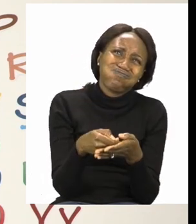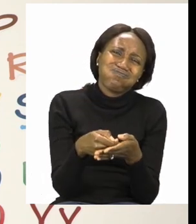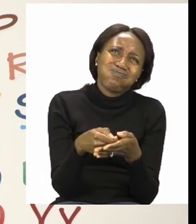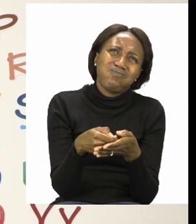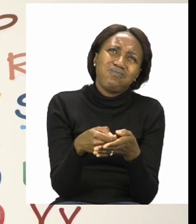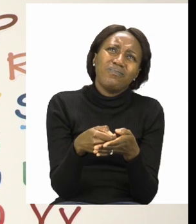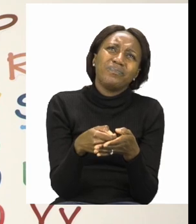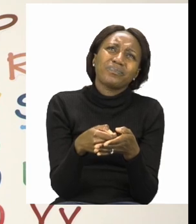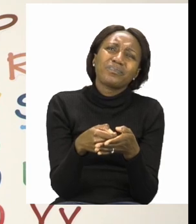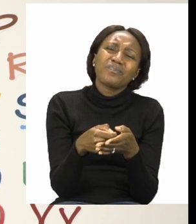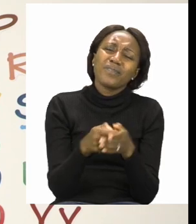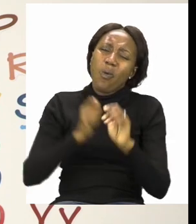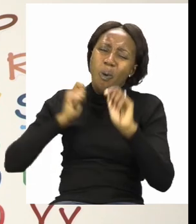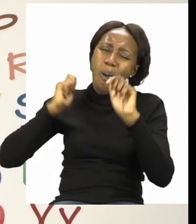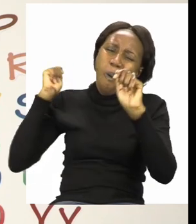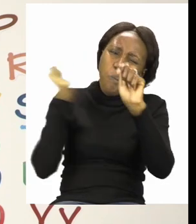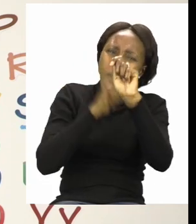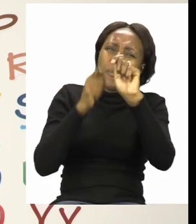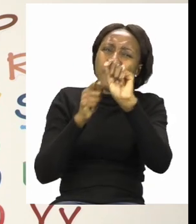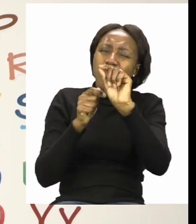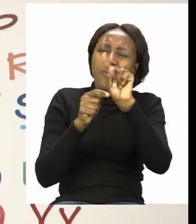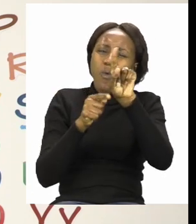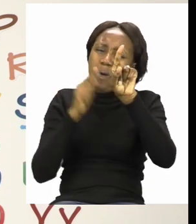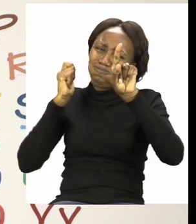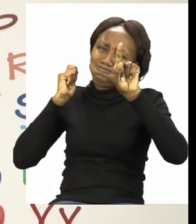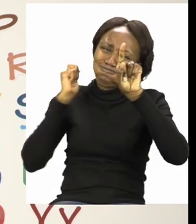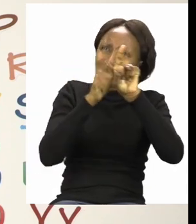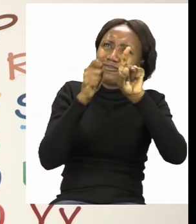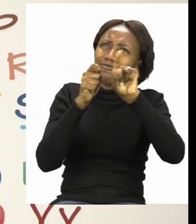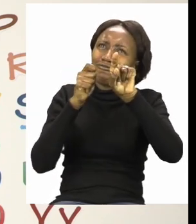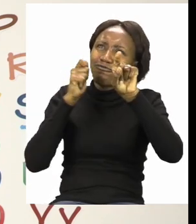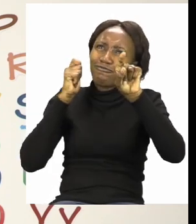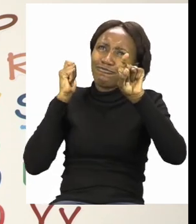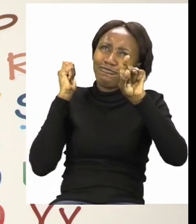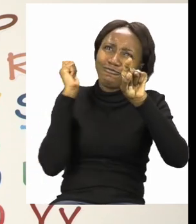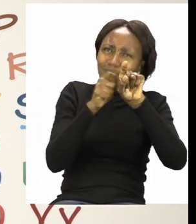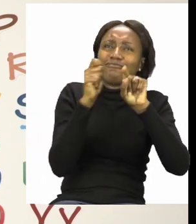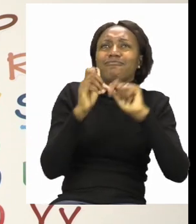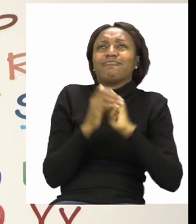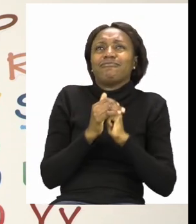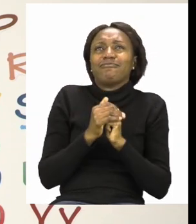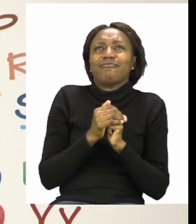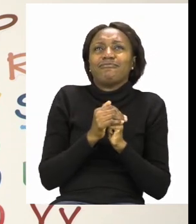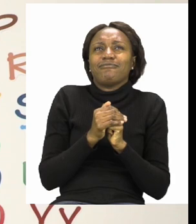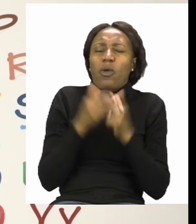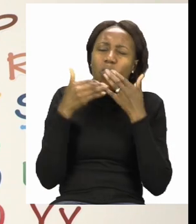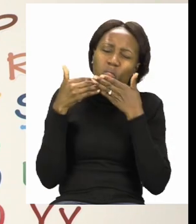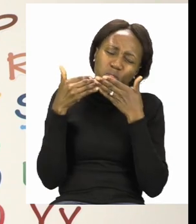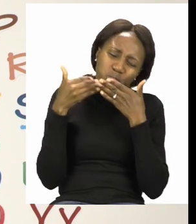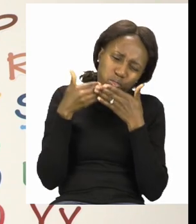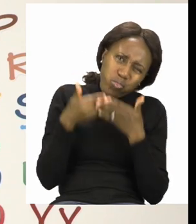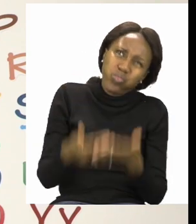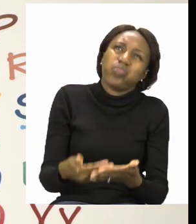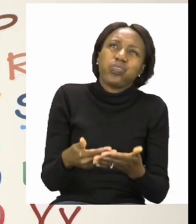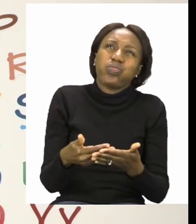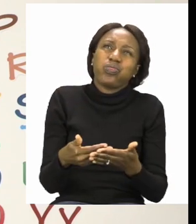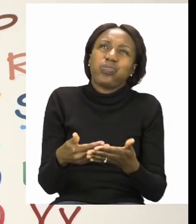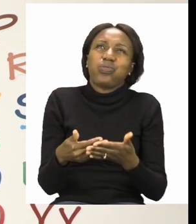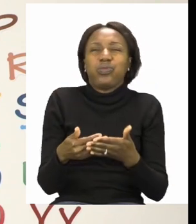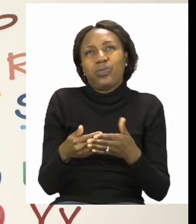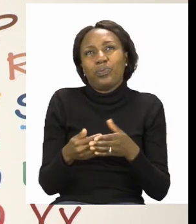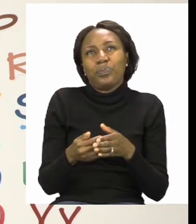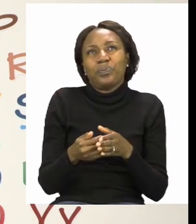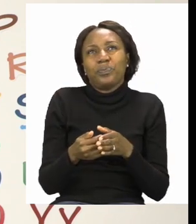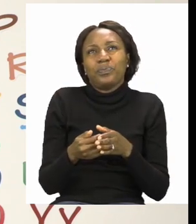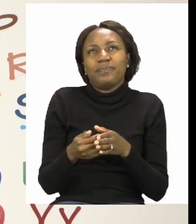to make sure that nails go down into the ground or on the wall. And for that to happen, the hammer